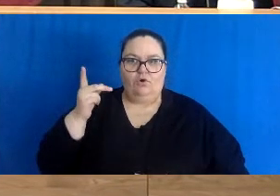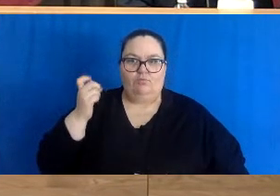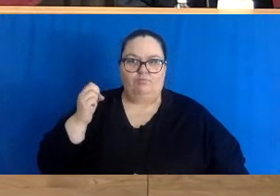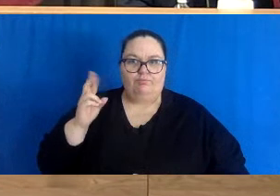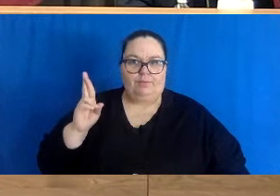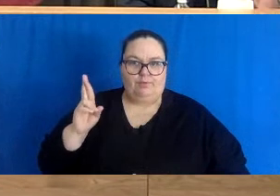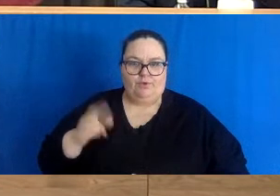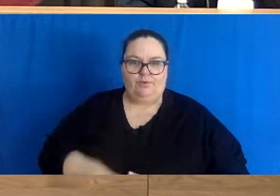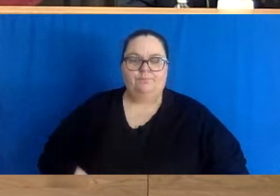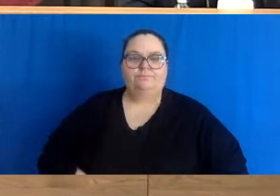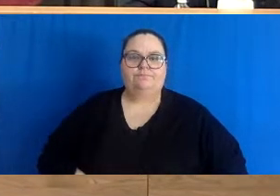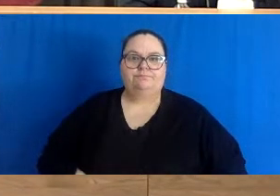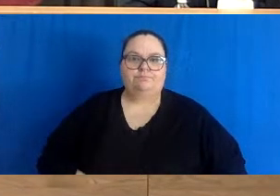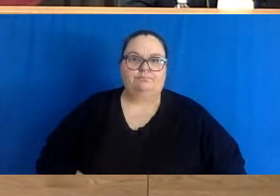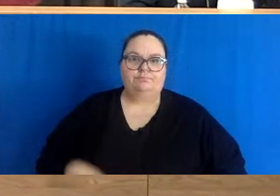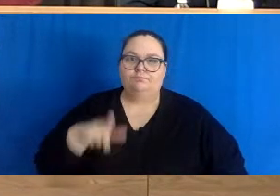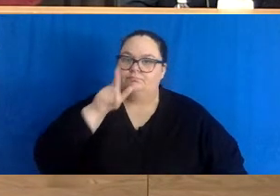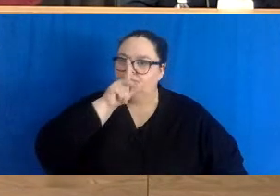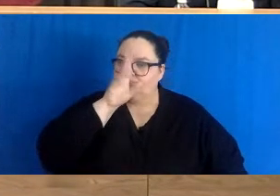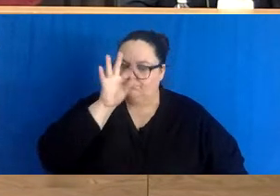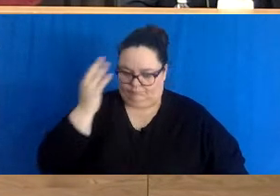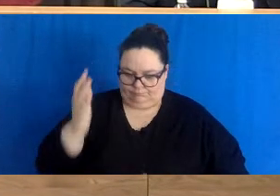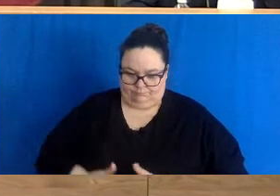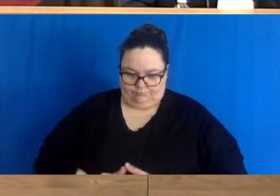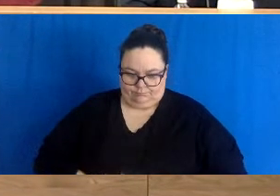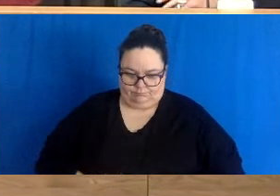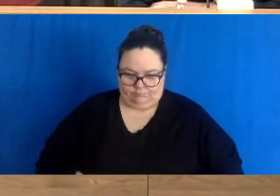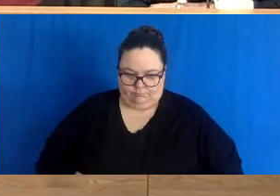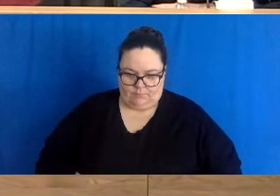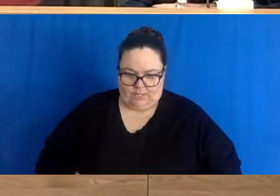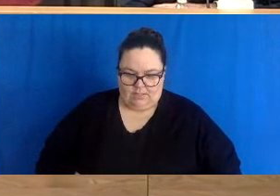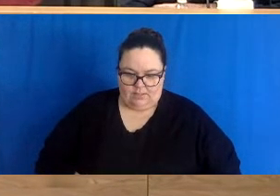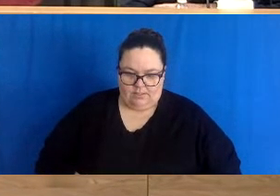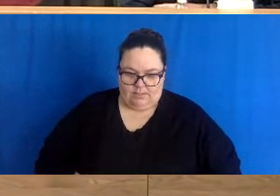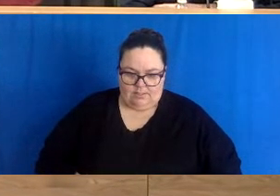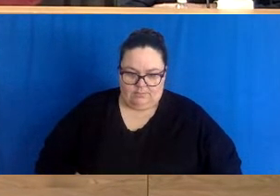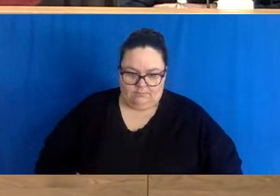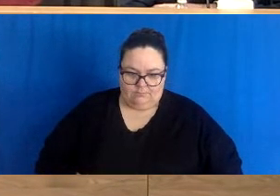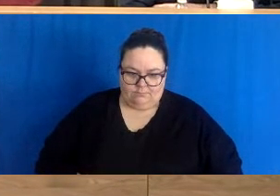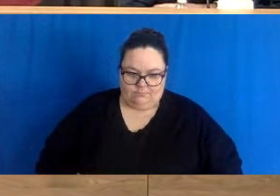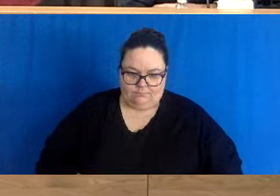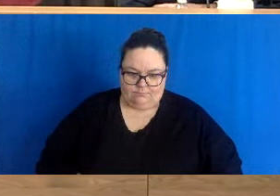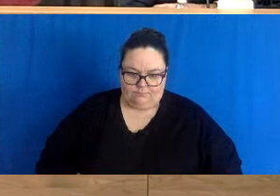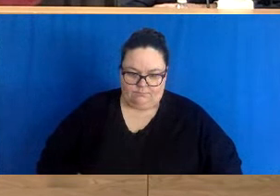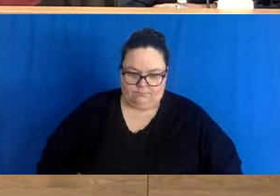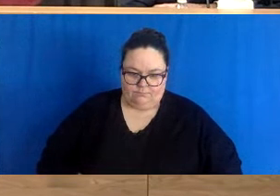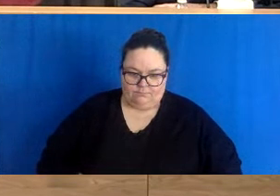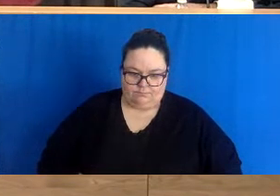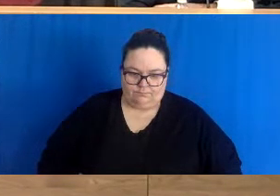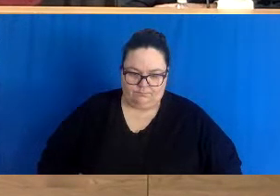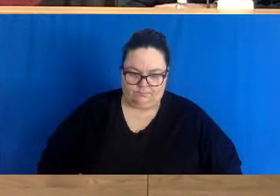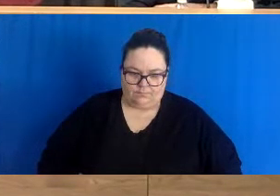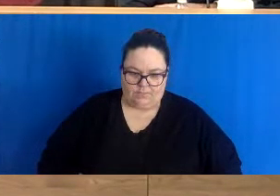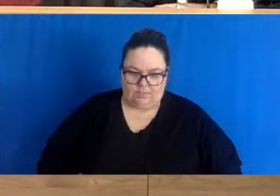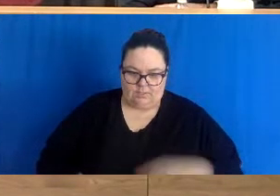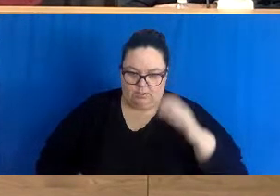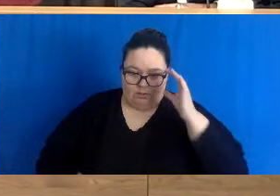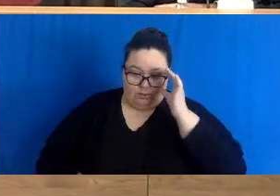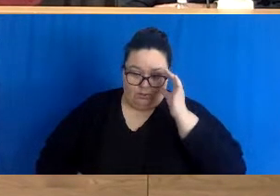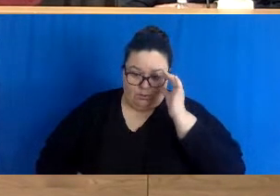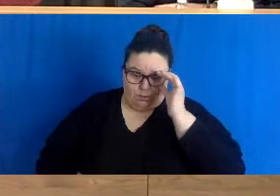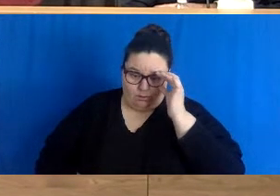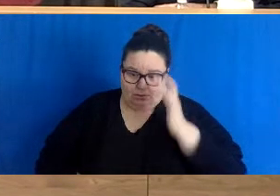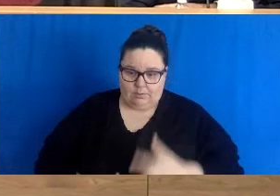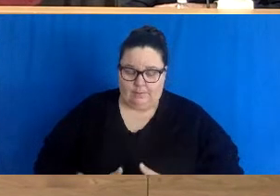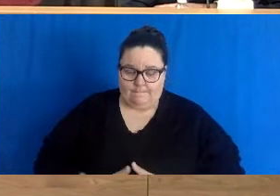The question is for the Premier about the possible measures